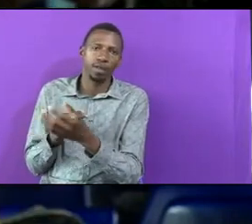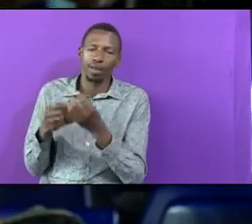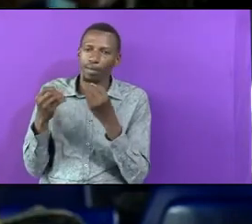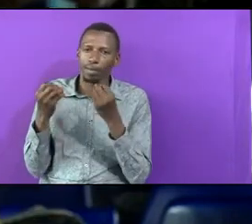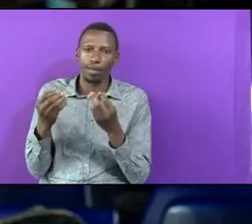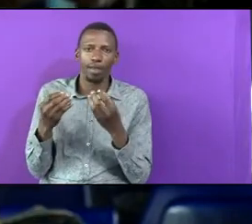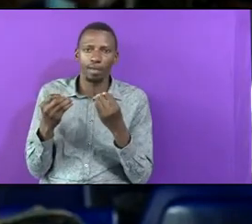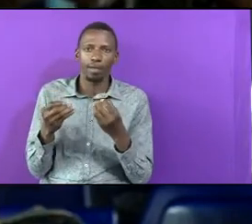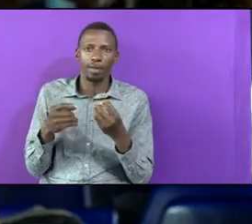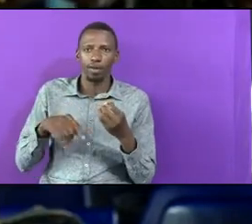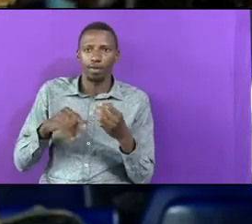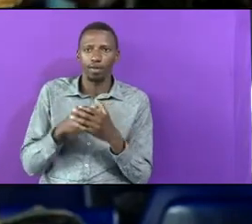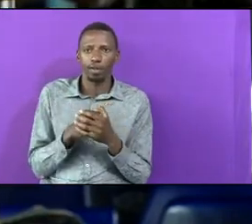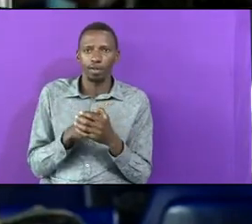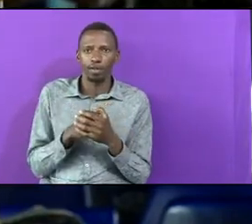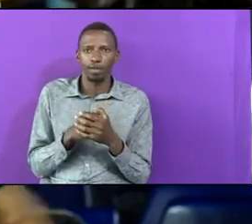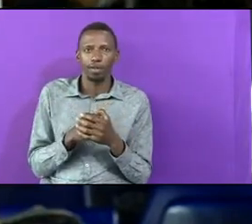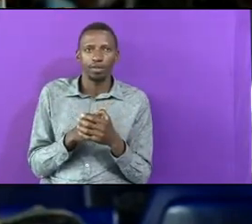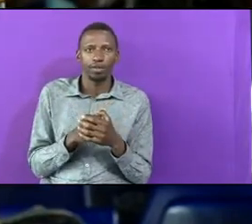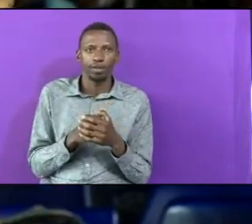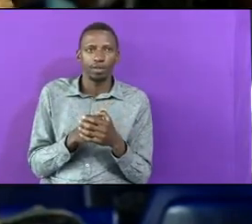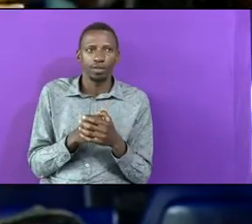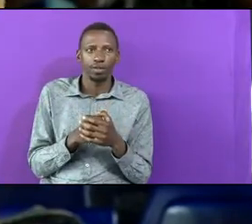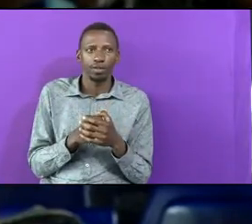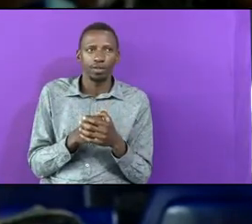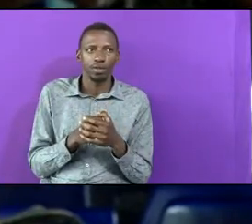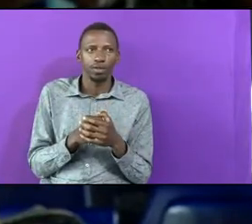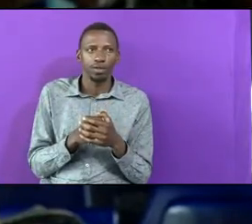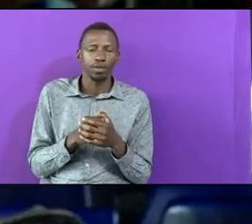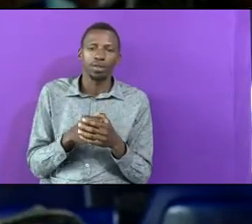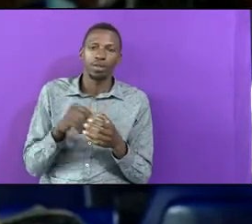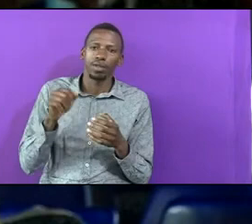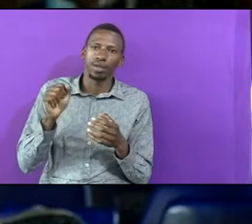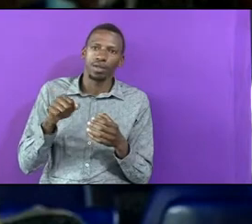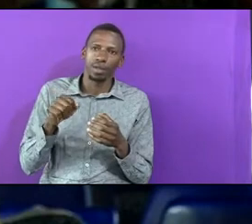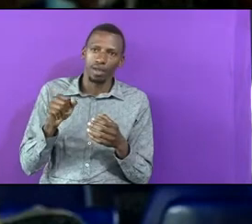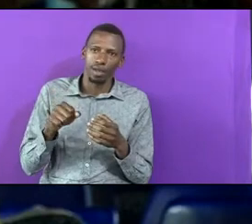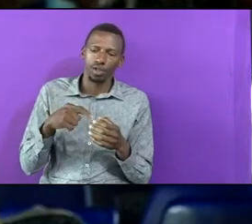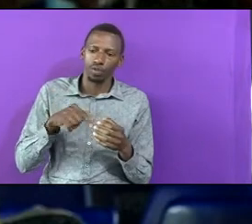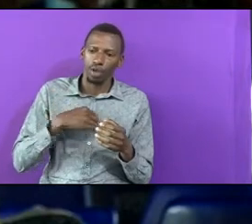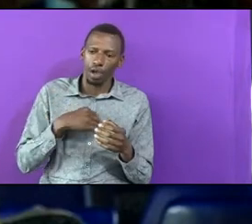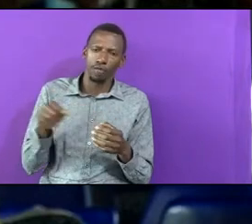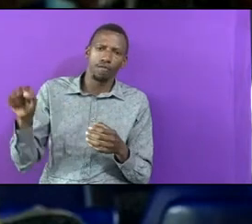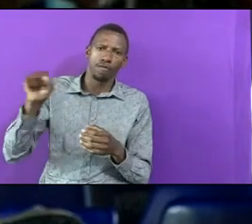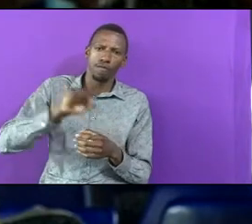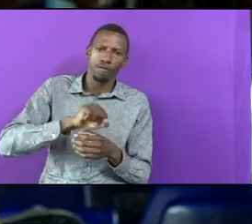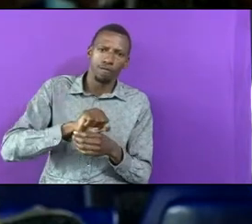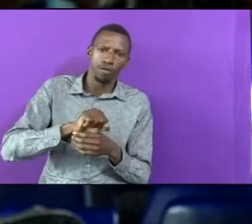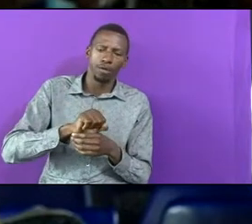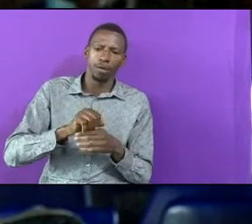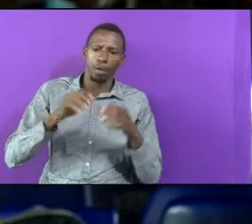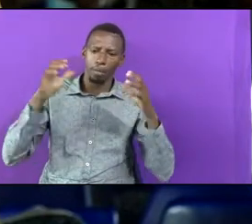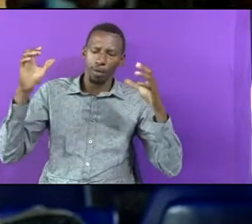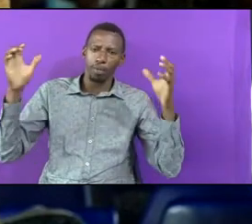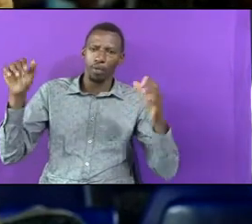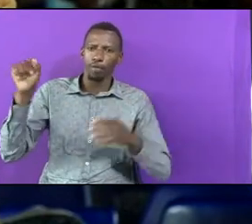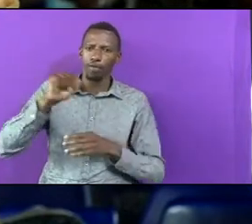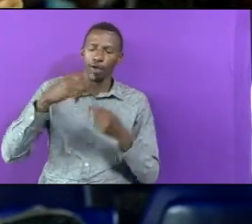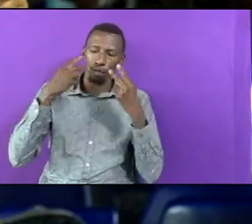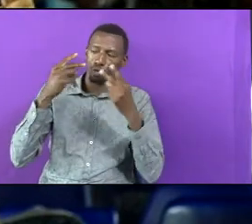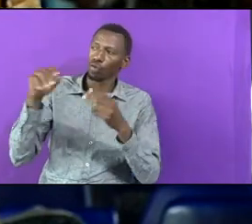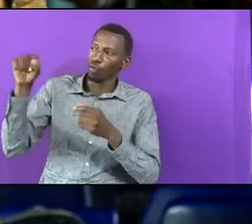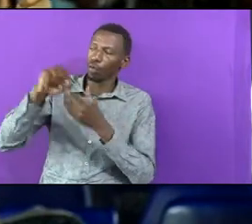Why Should The Church Be Like This As If We Don't Have Men In The Church Who Are Blessed Yes We Have Range Rovers We Have V8 Look At The Vehicles